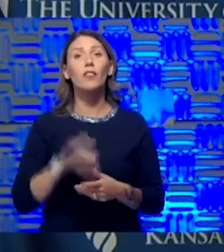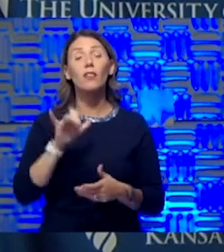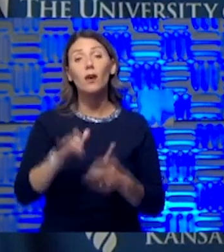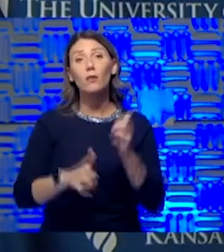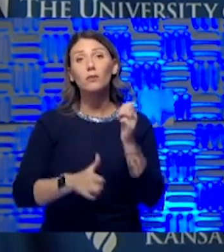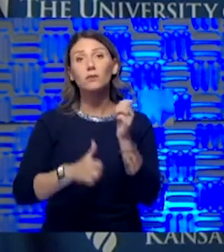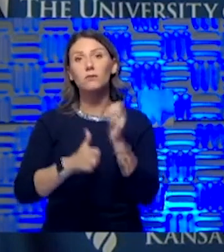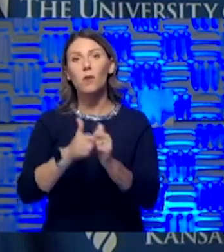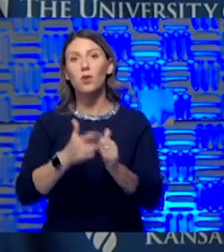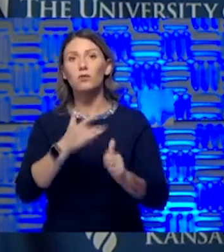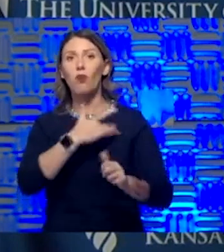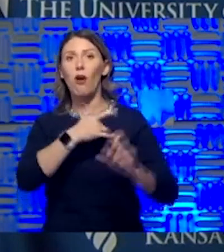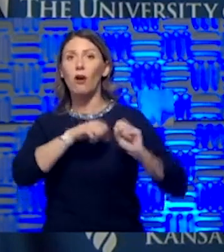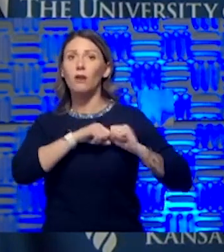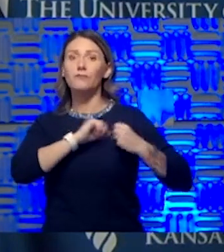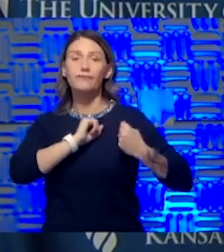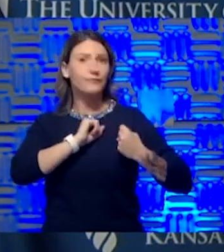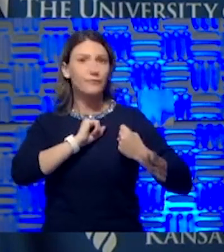heartbreaking ones.